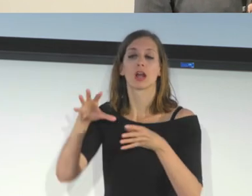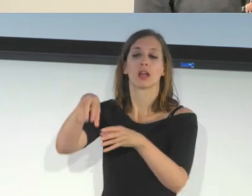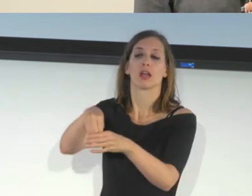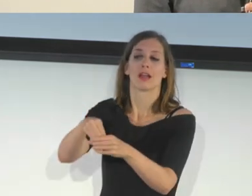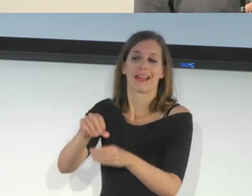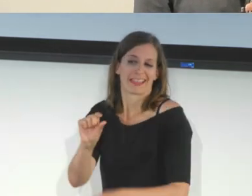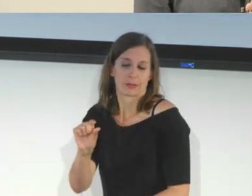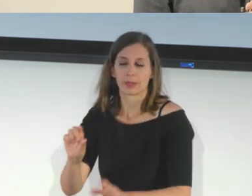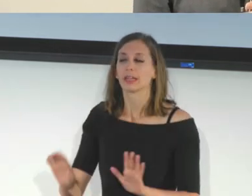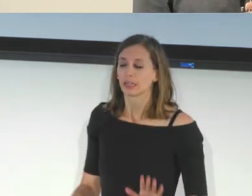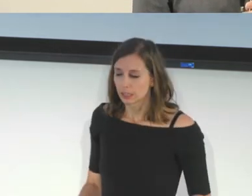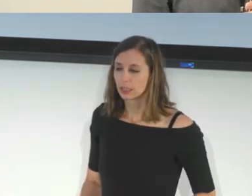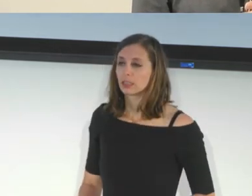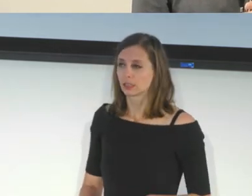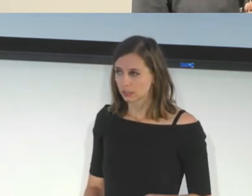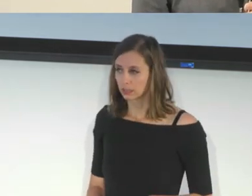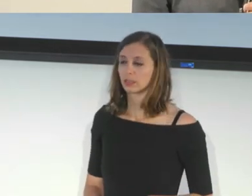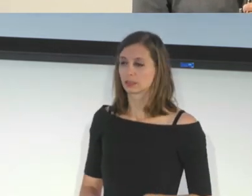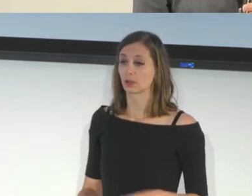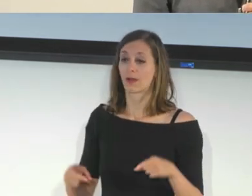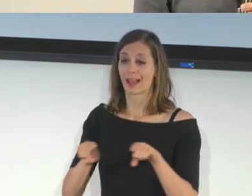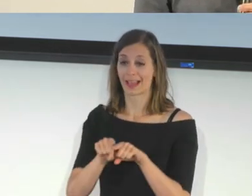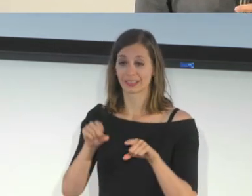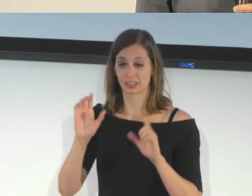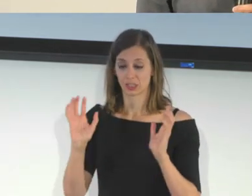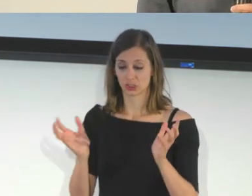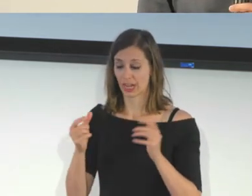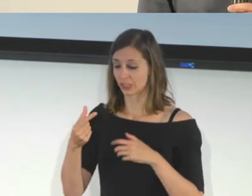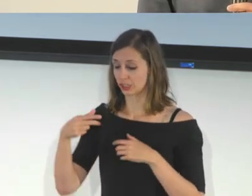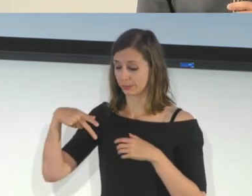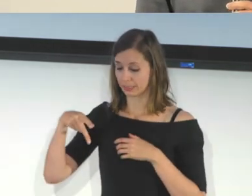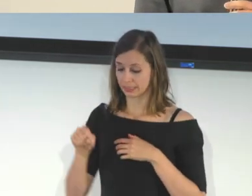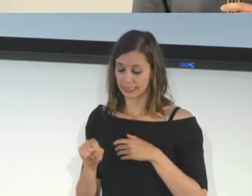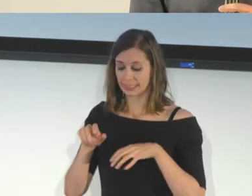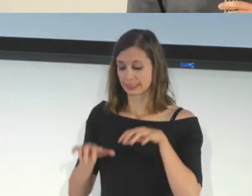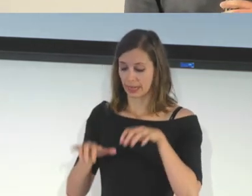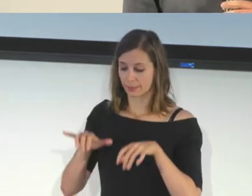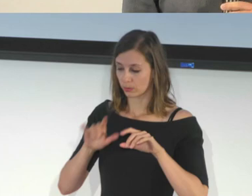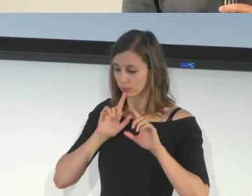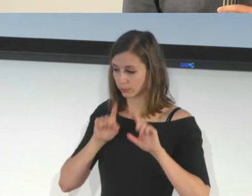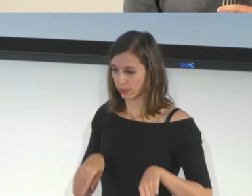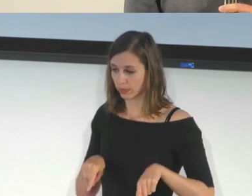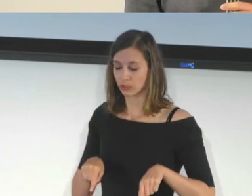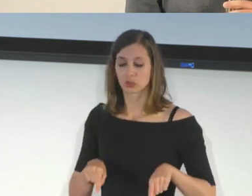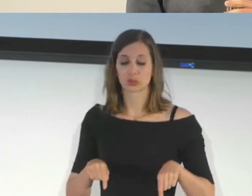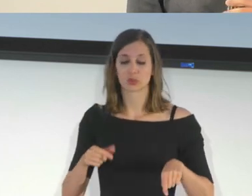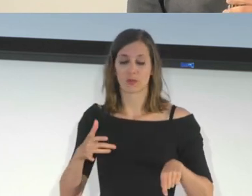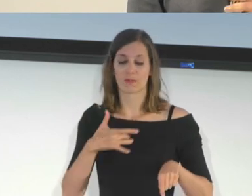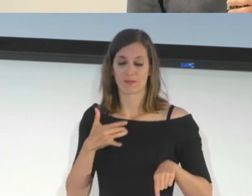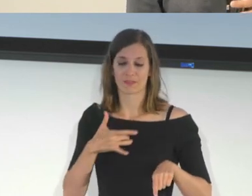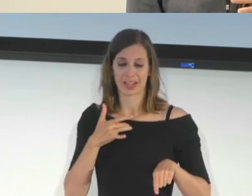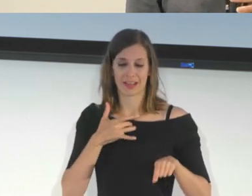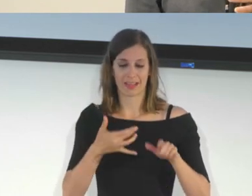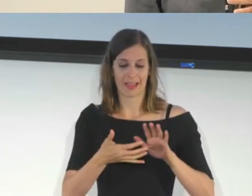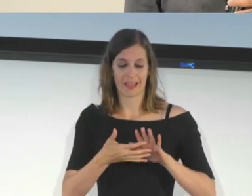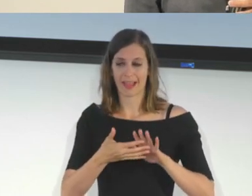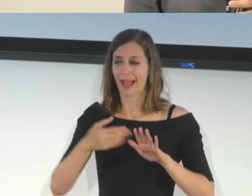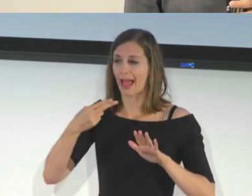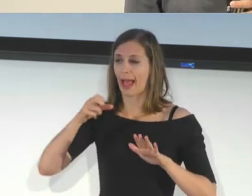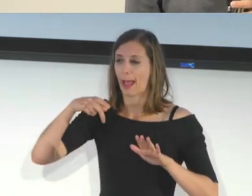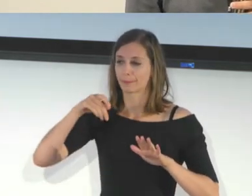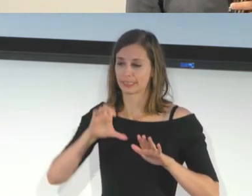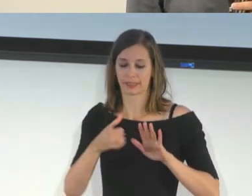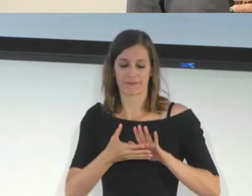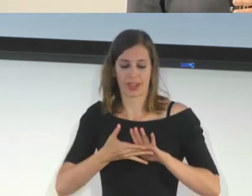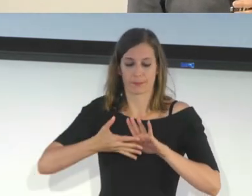of the device. So as ChatGPT is typing out the response, you're actually feeling a haptic vibration every time it's typing a